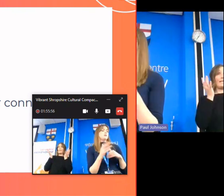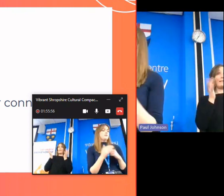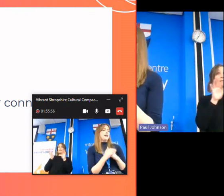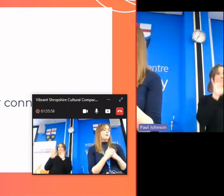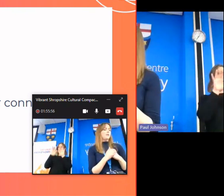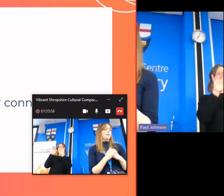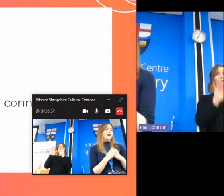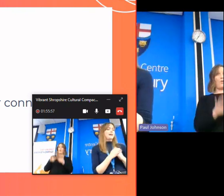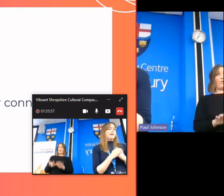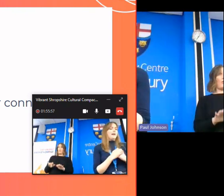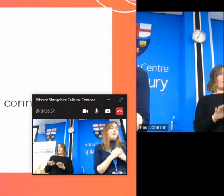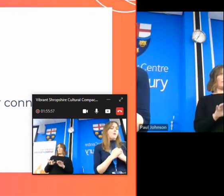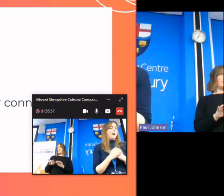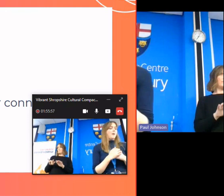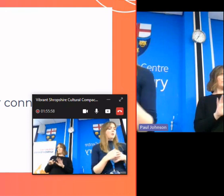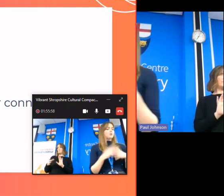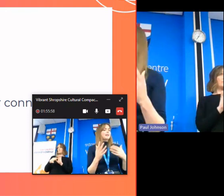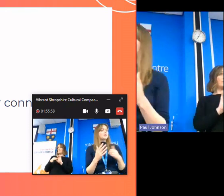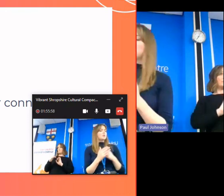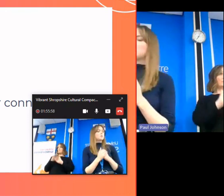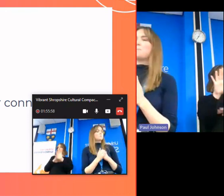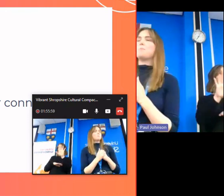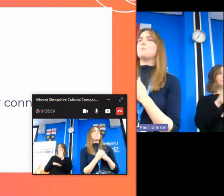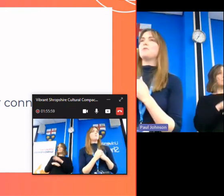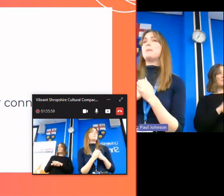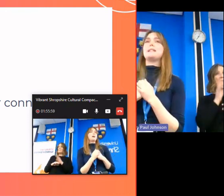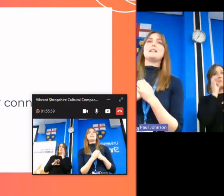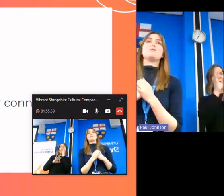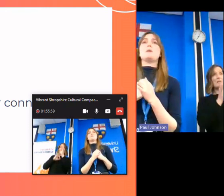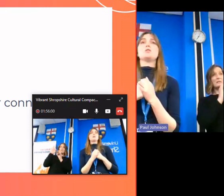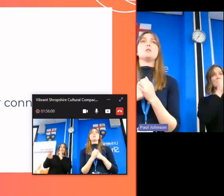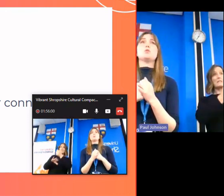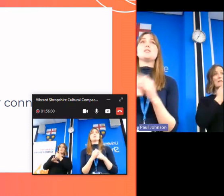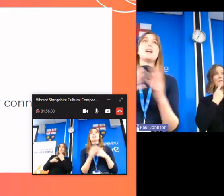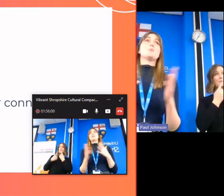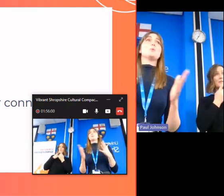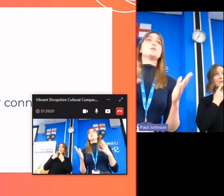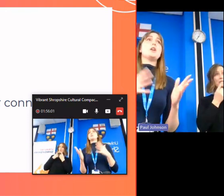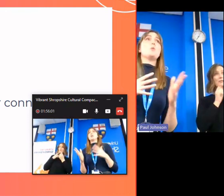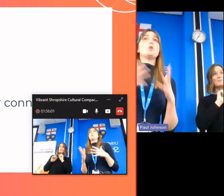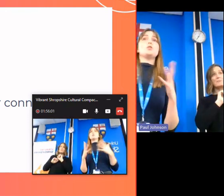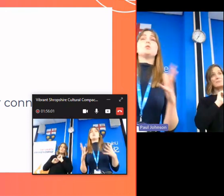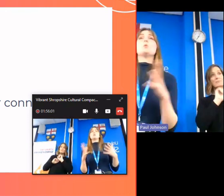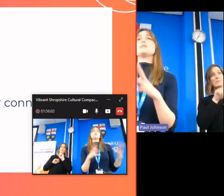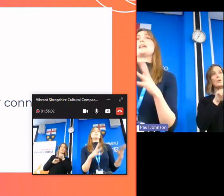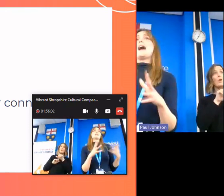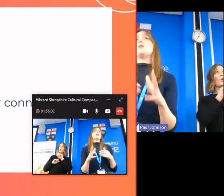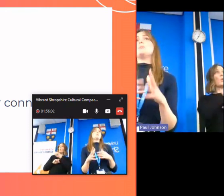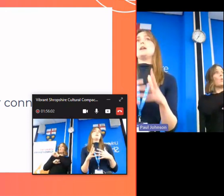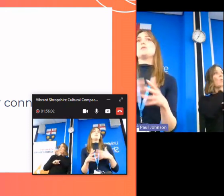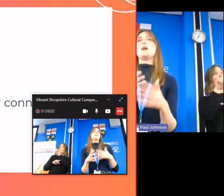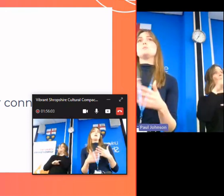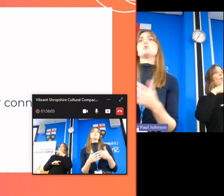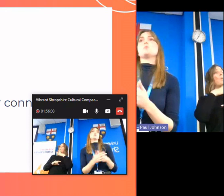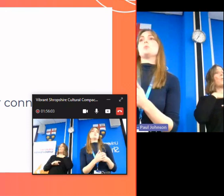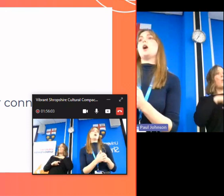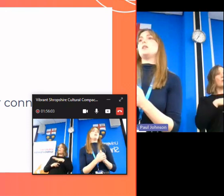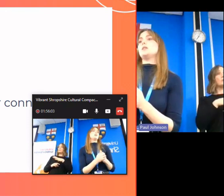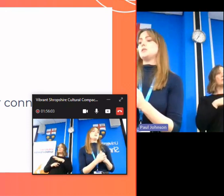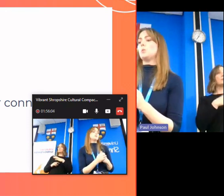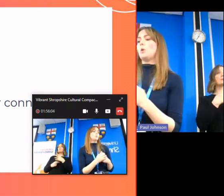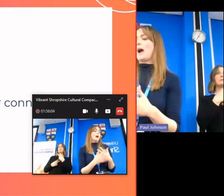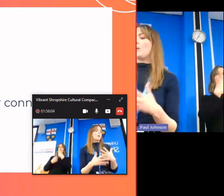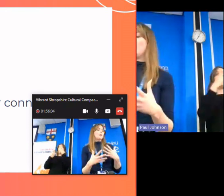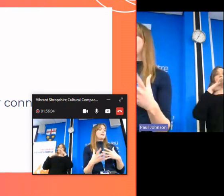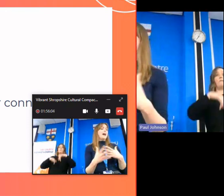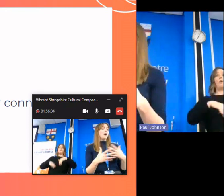simple form that you can fill out on there we just ask you some for some basic information and we just we want to know what you want to get out of being a vibrant shropshire